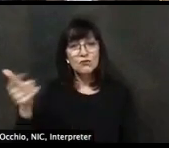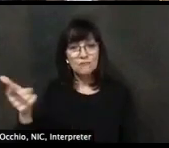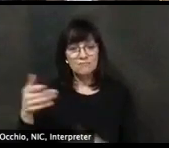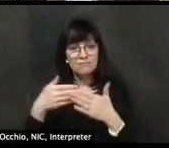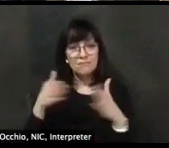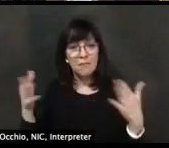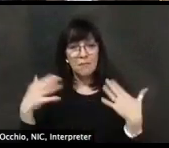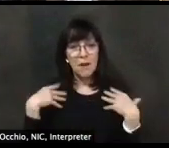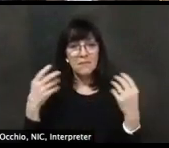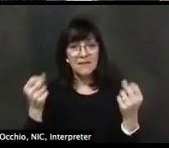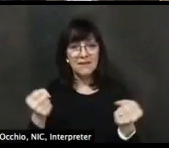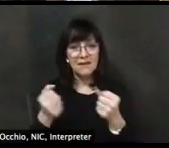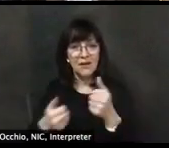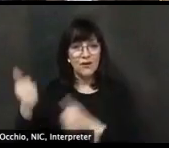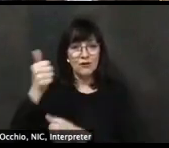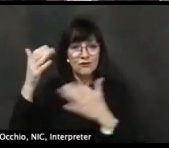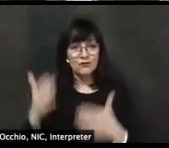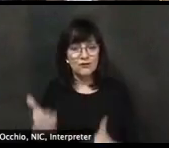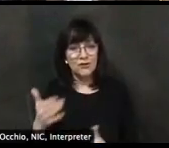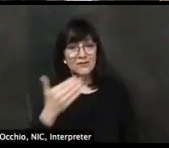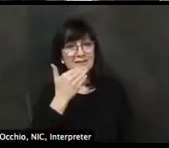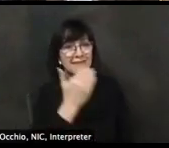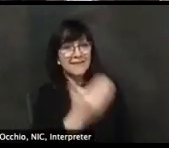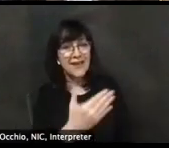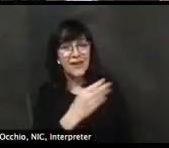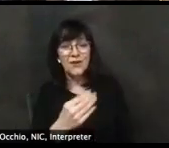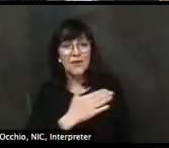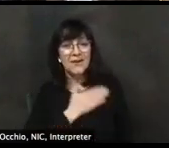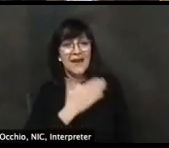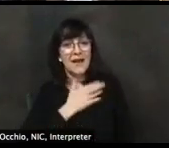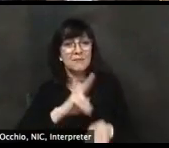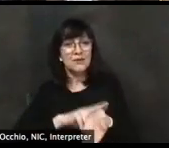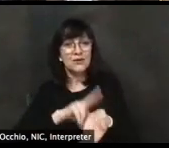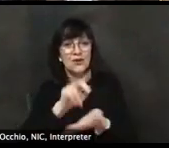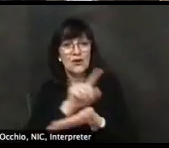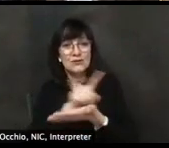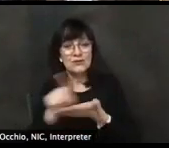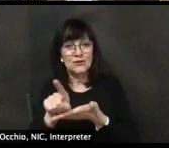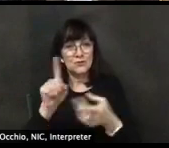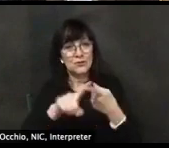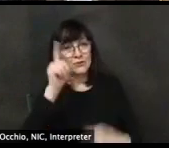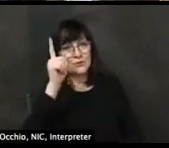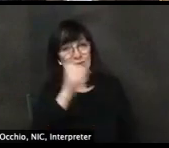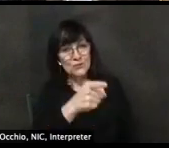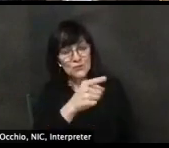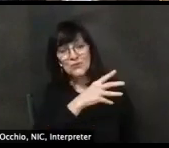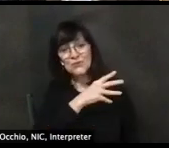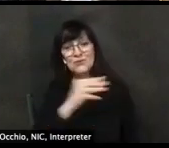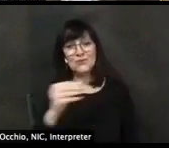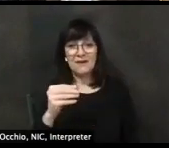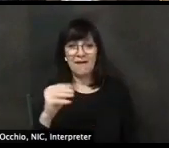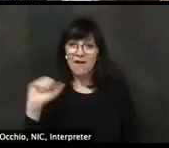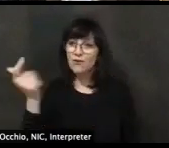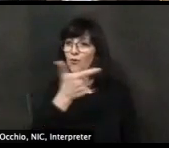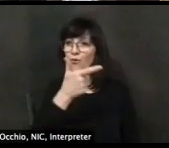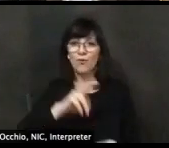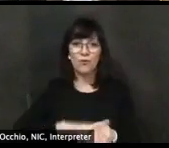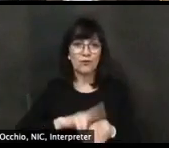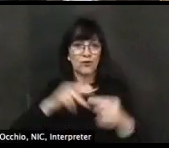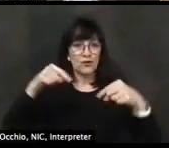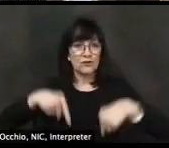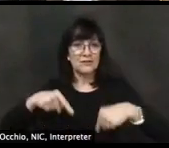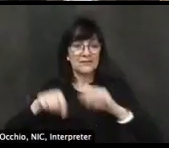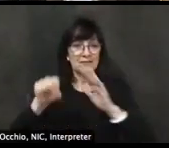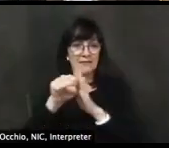Governor Haulong, and happy Nurses Week to you and to all the nurses in our state who are just amazing